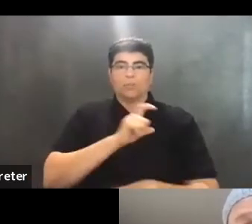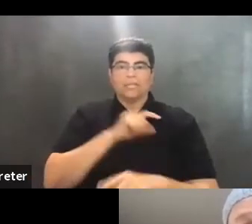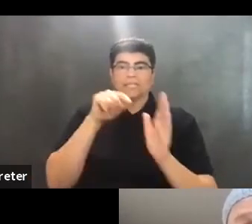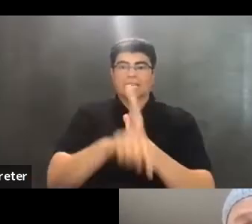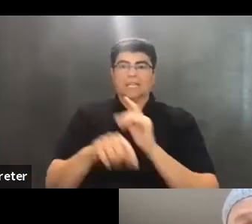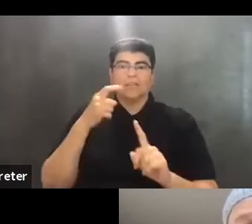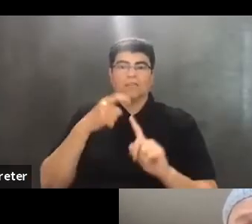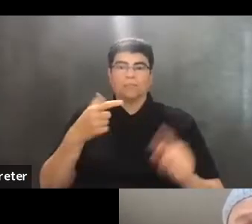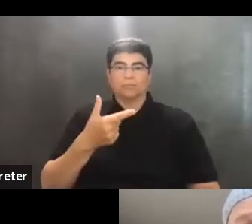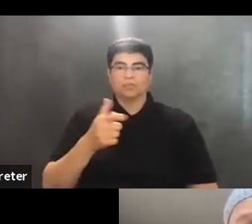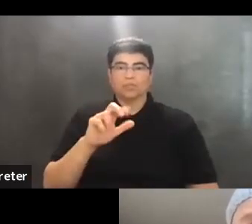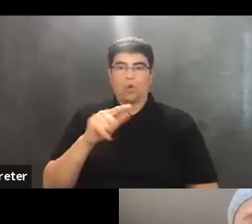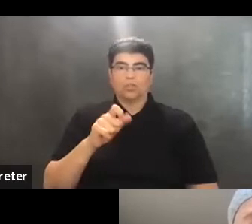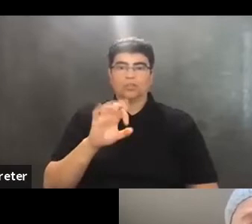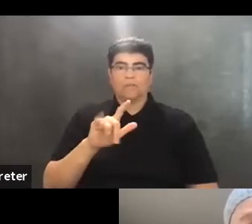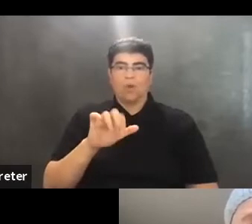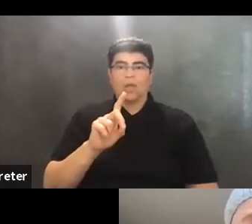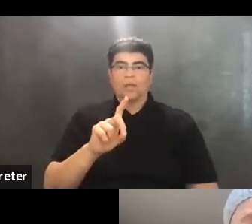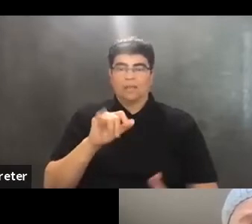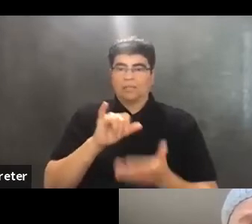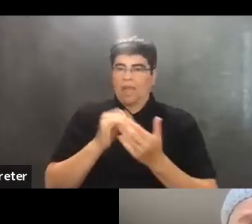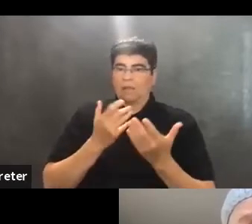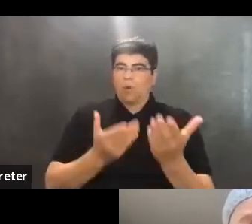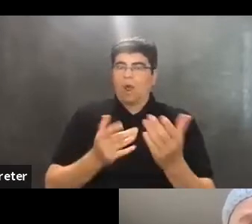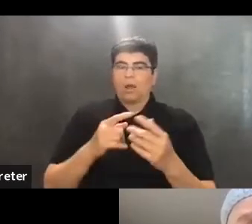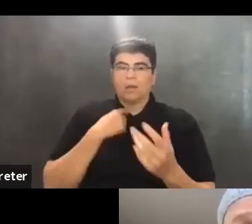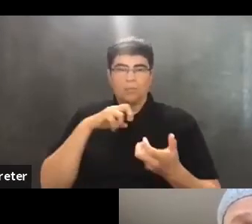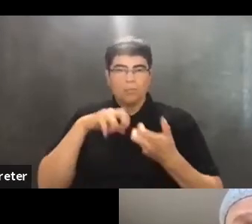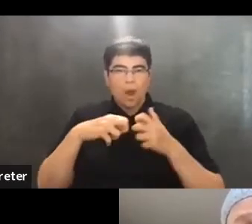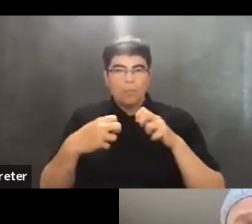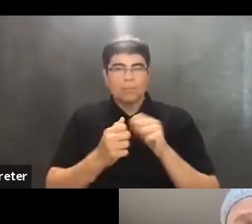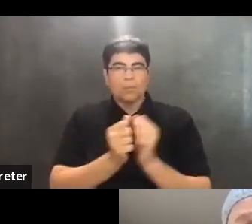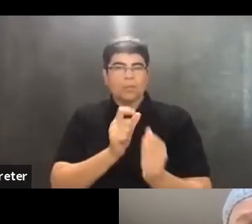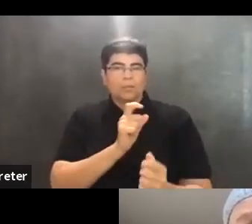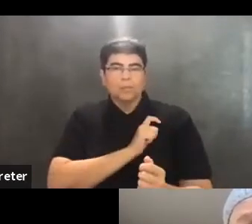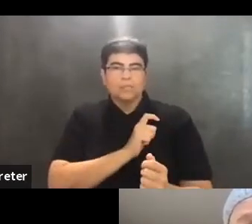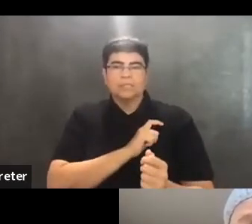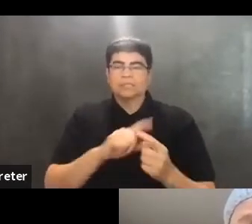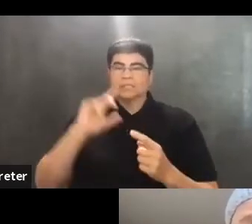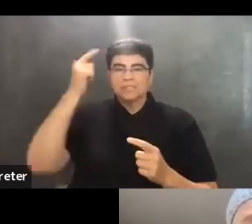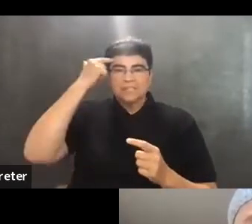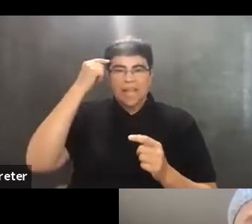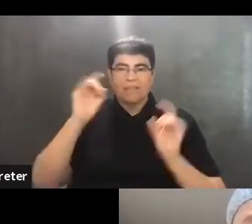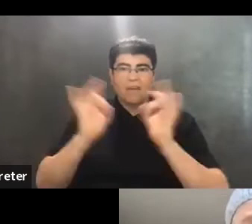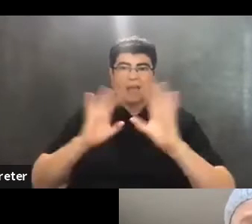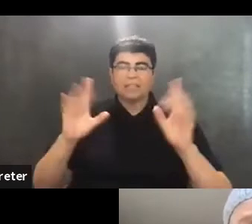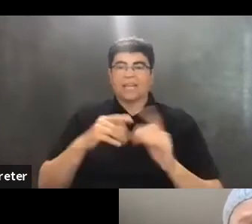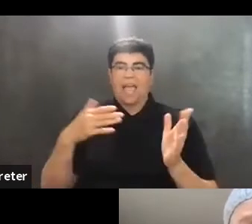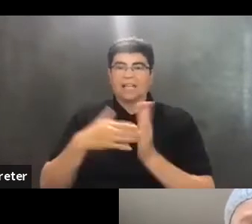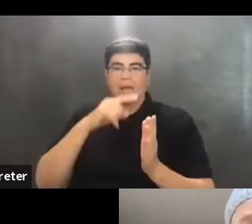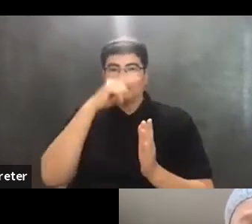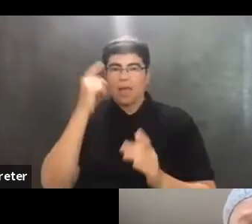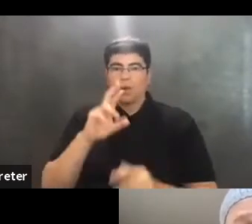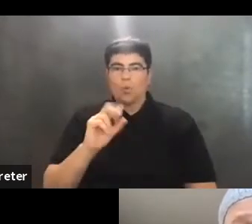George Floyd that has brought the problem of policing, state violence, and anti-Black racism to the forefront of